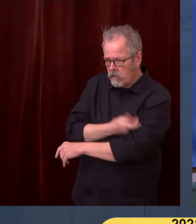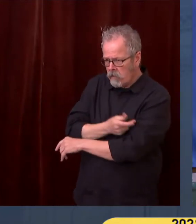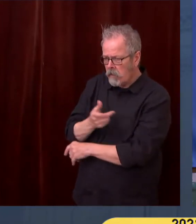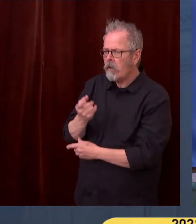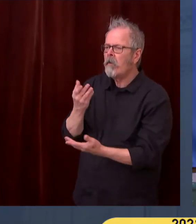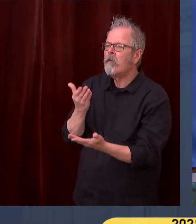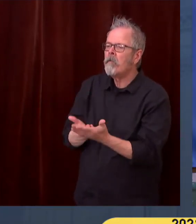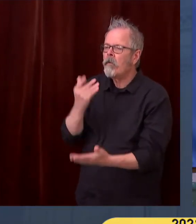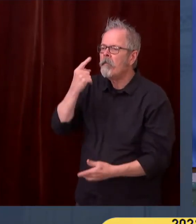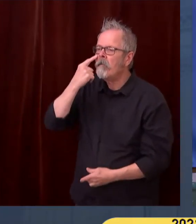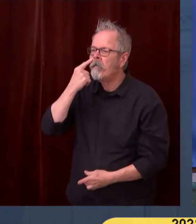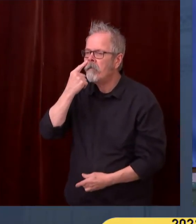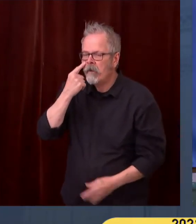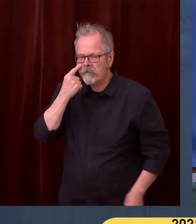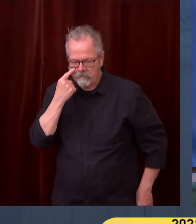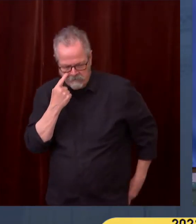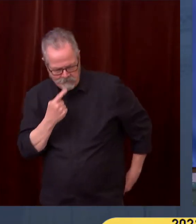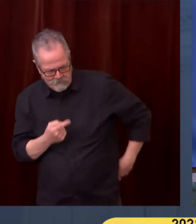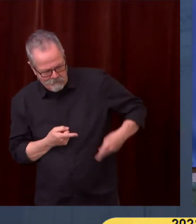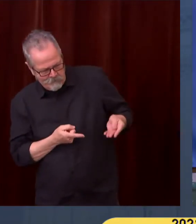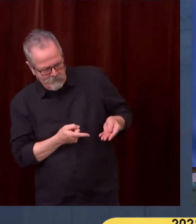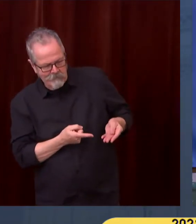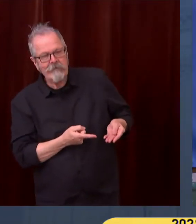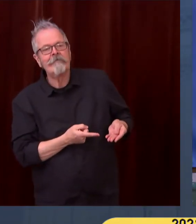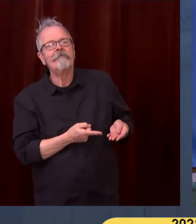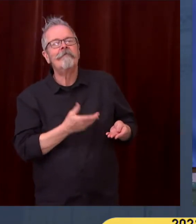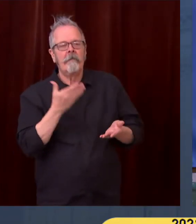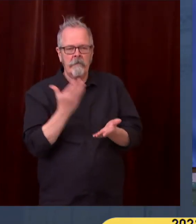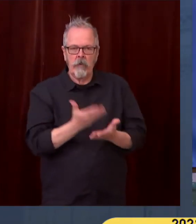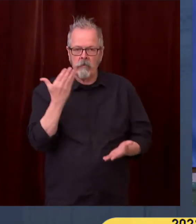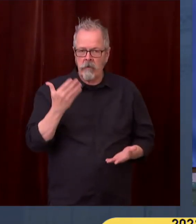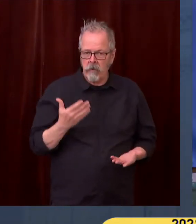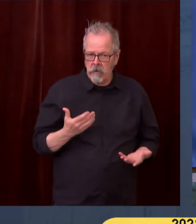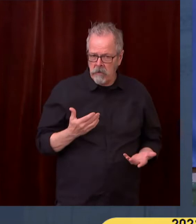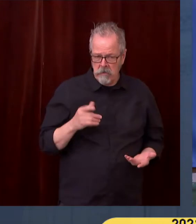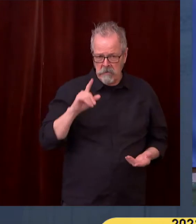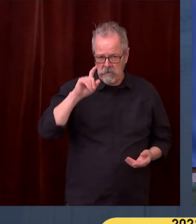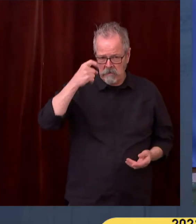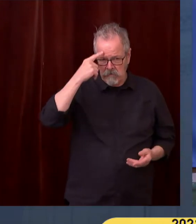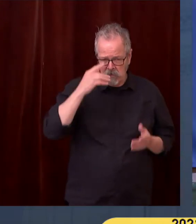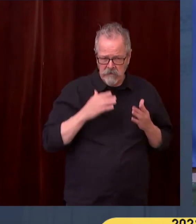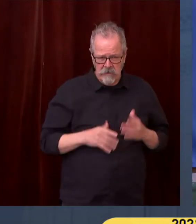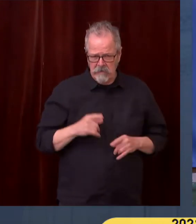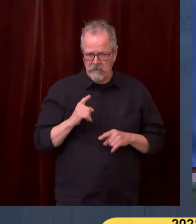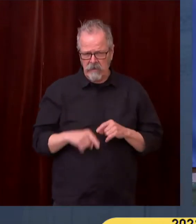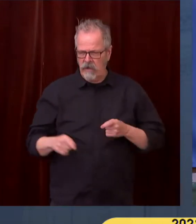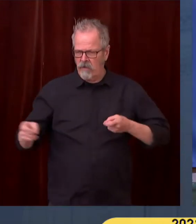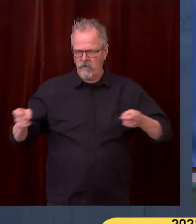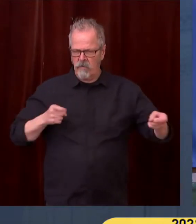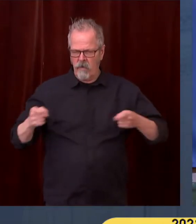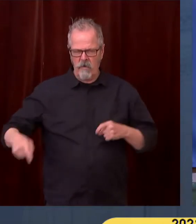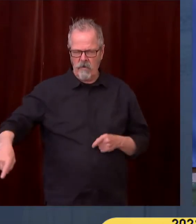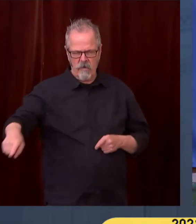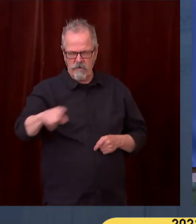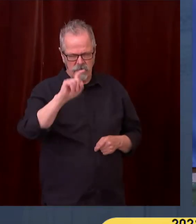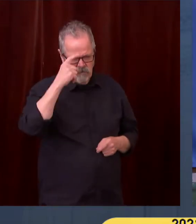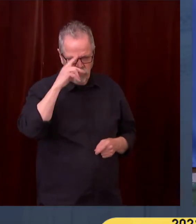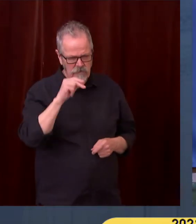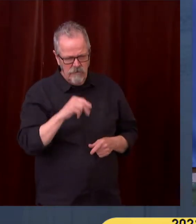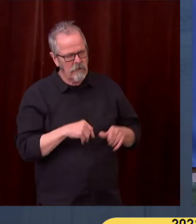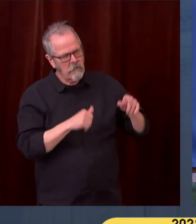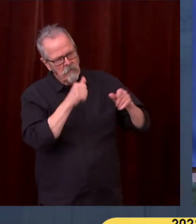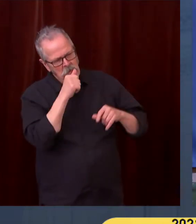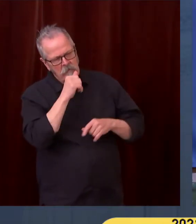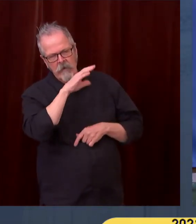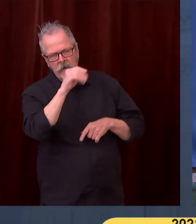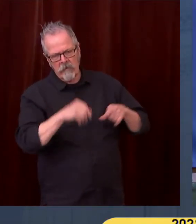may see that inquiry increasingly in your life, even if it's not a government activity. We haven't given any serious consideration to